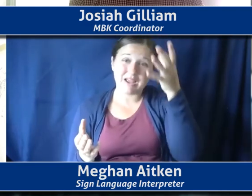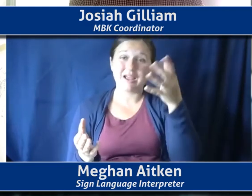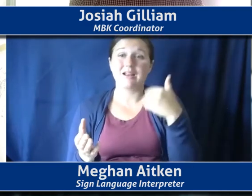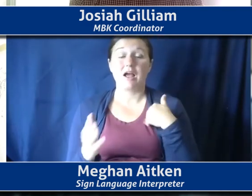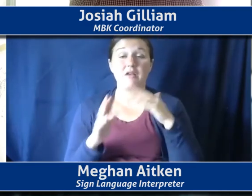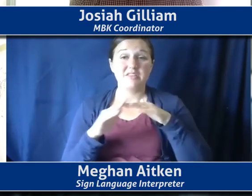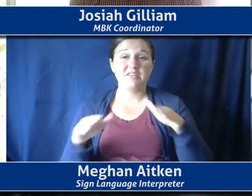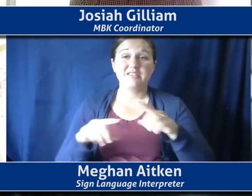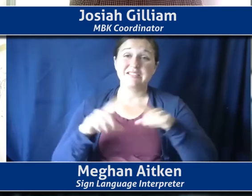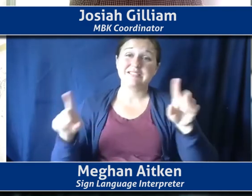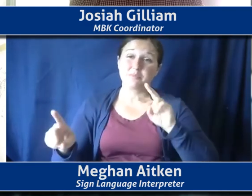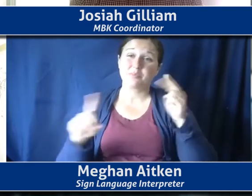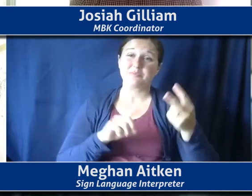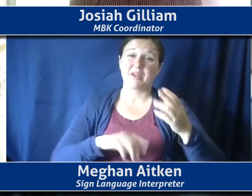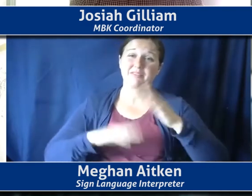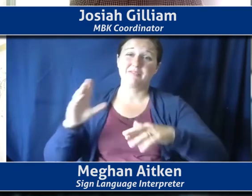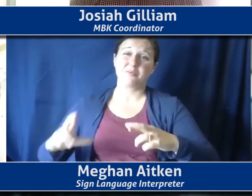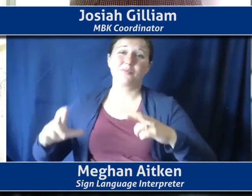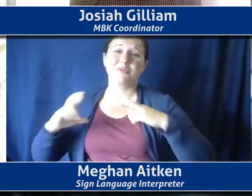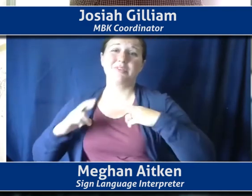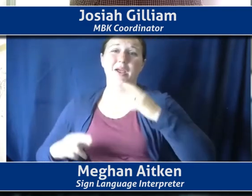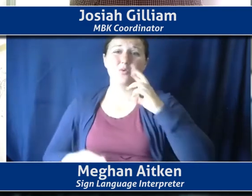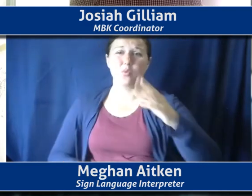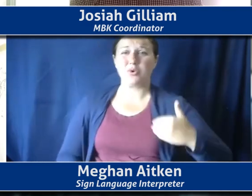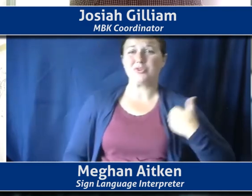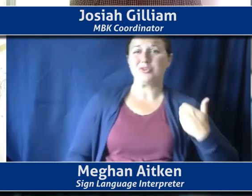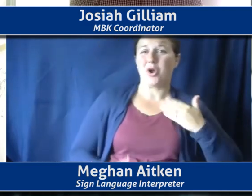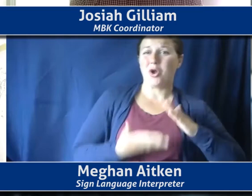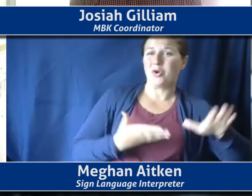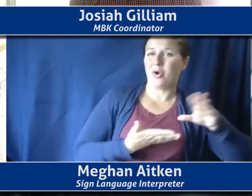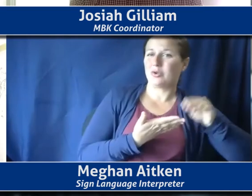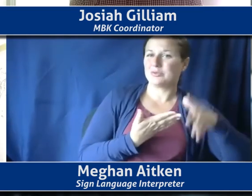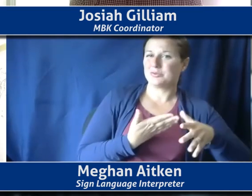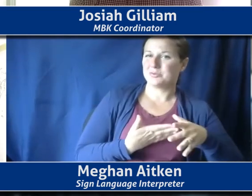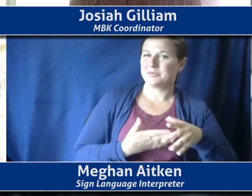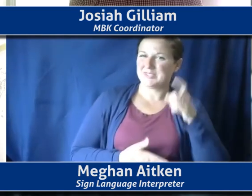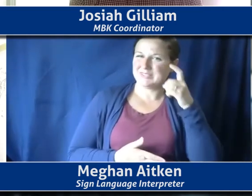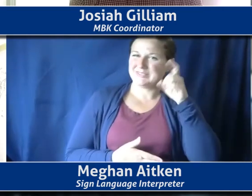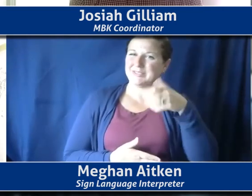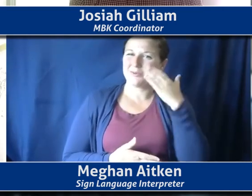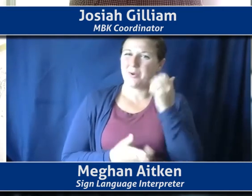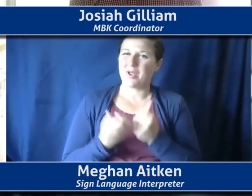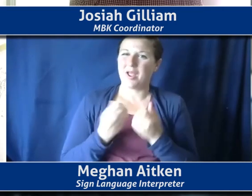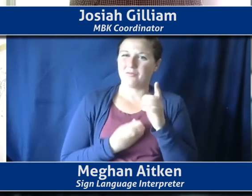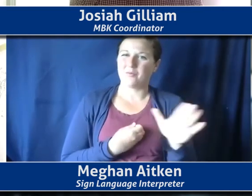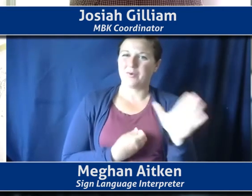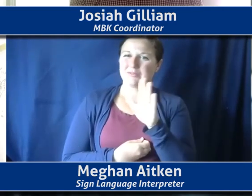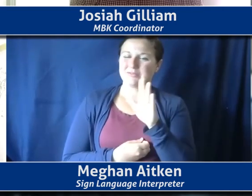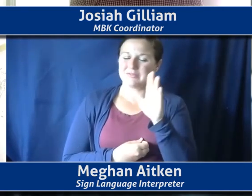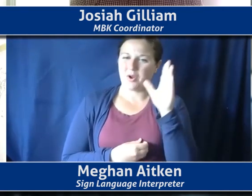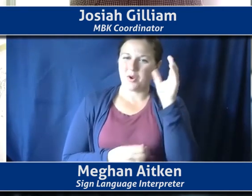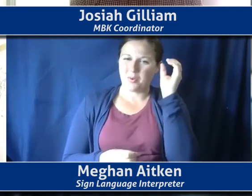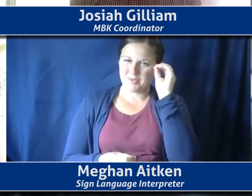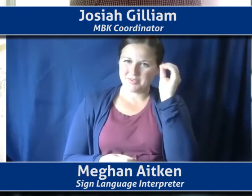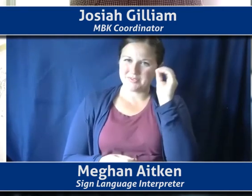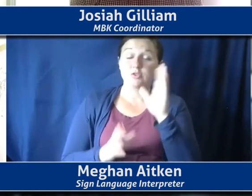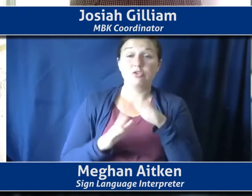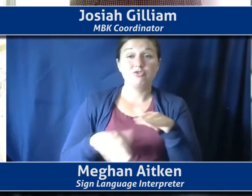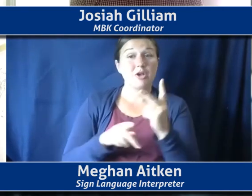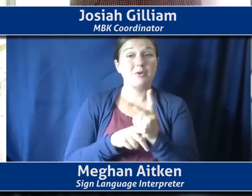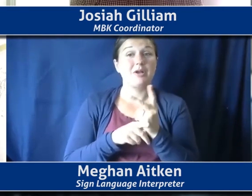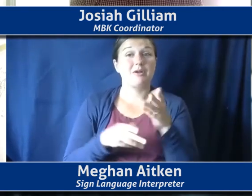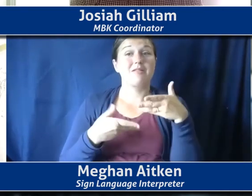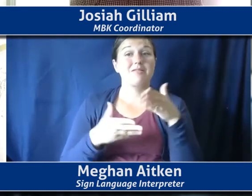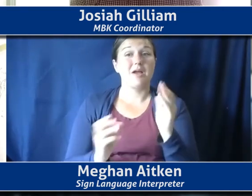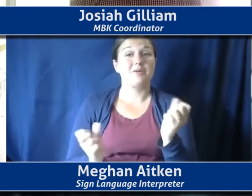think we're all working towards making more things, more inclusive and childcare can be one of the things that, that allows folks to attend. Just like